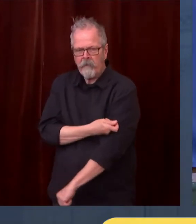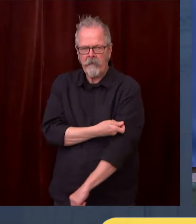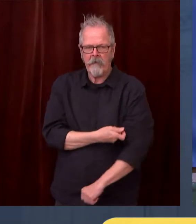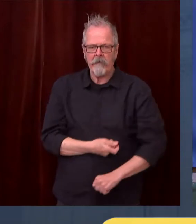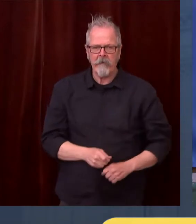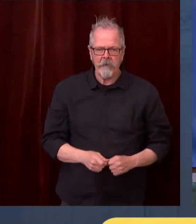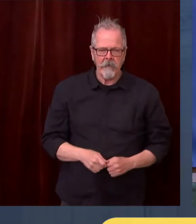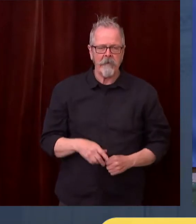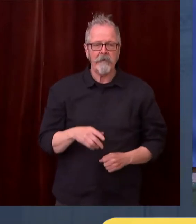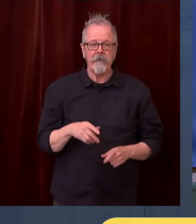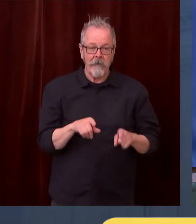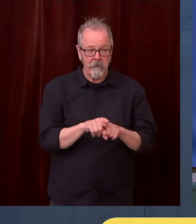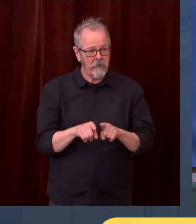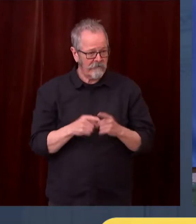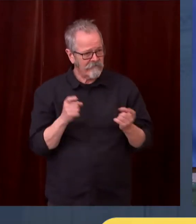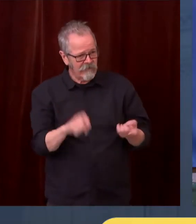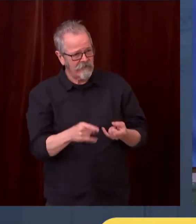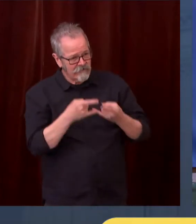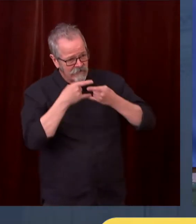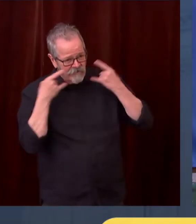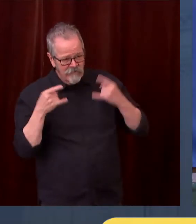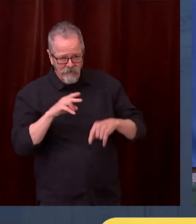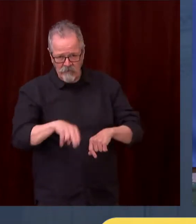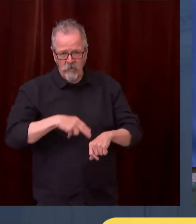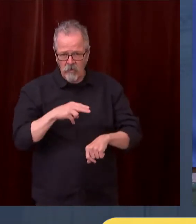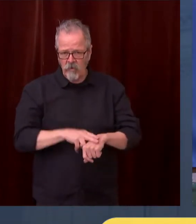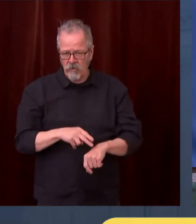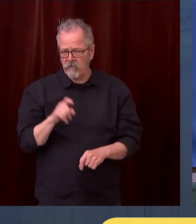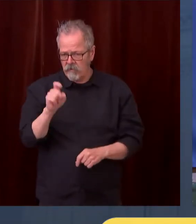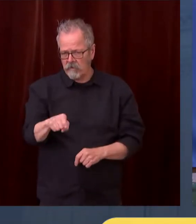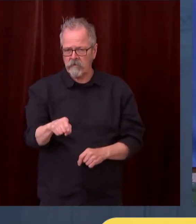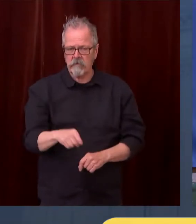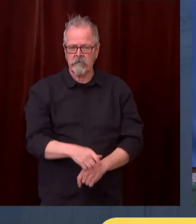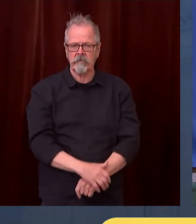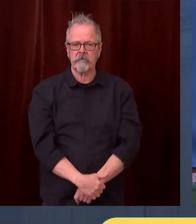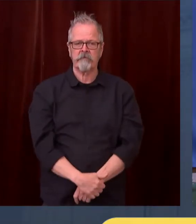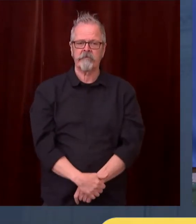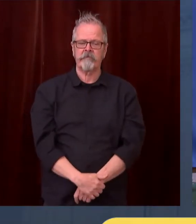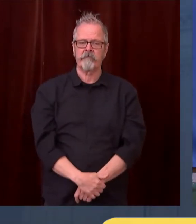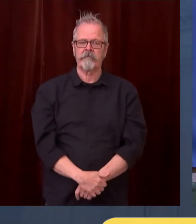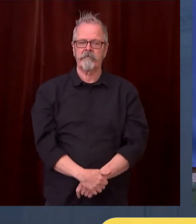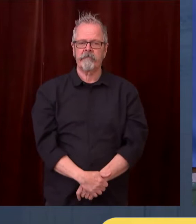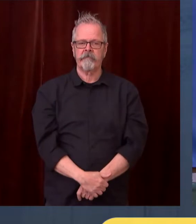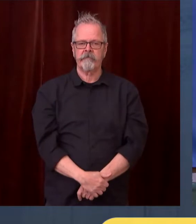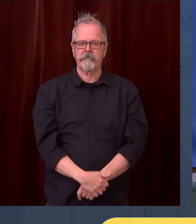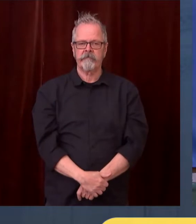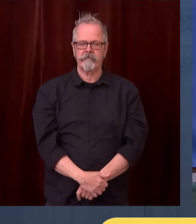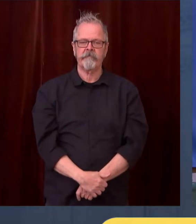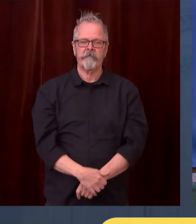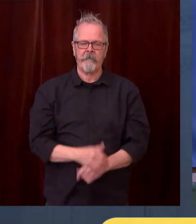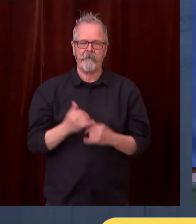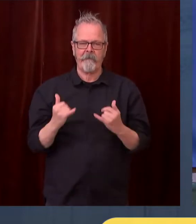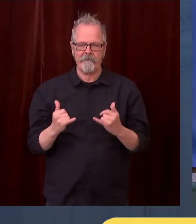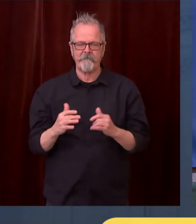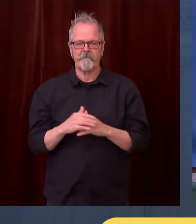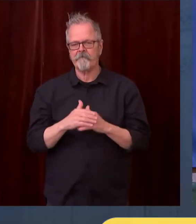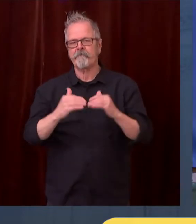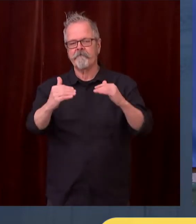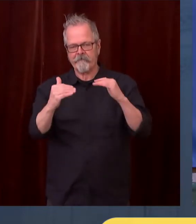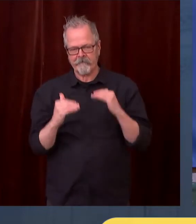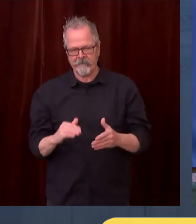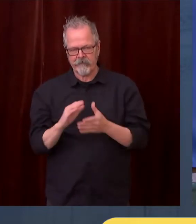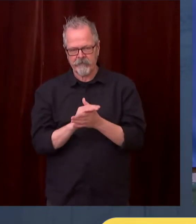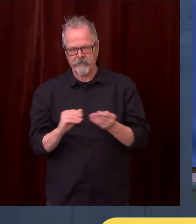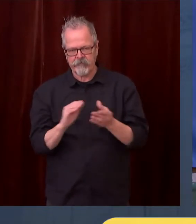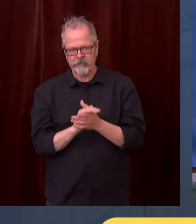another existential crisis. COVID is one, but climate change is another. We know that climate change threatens the health of our children.